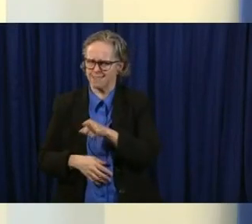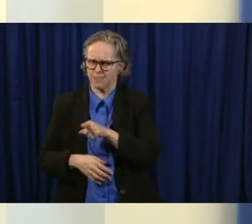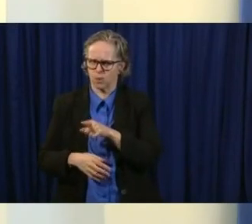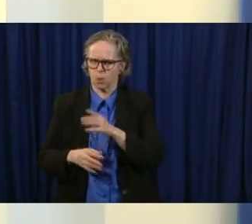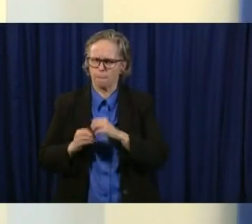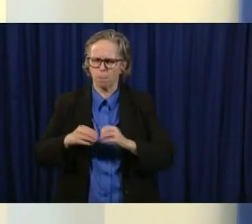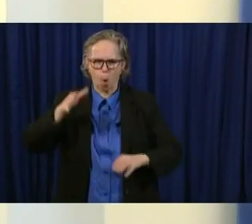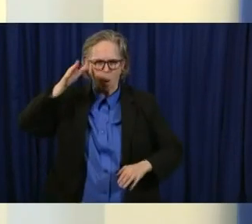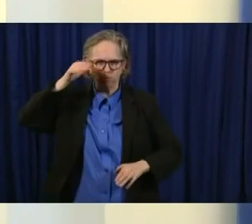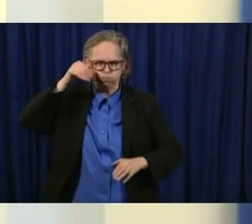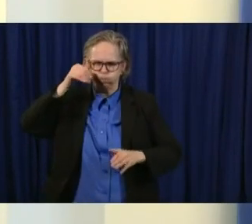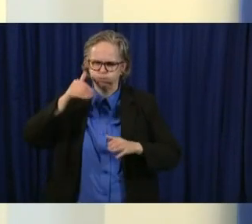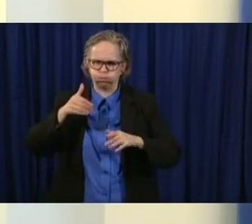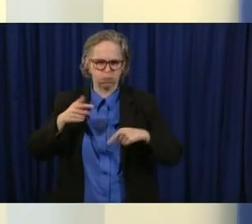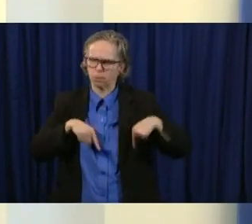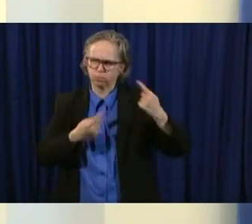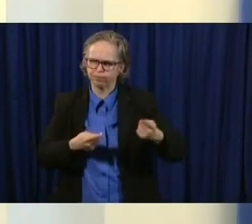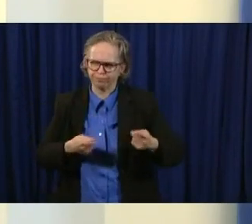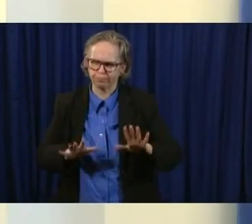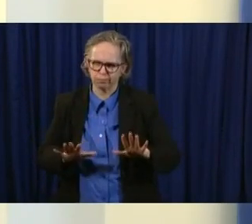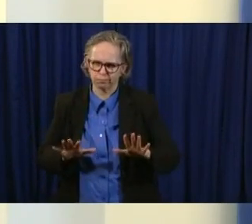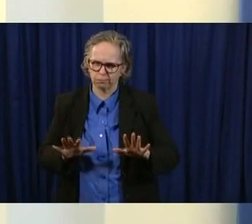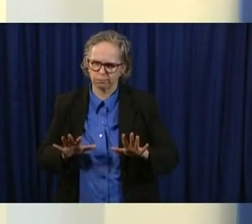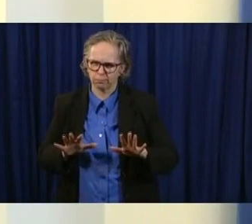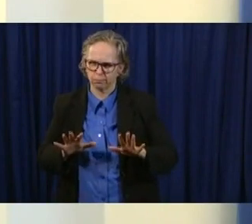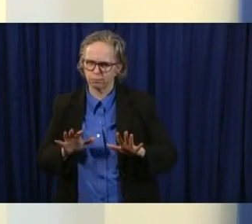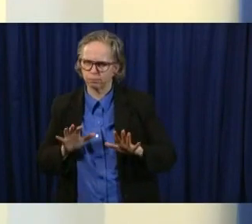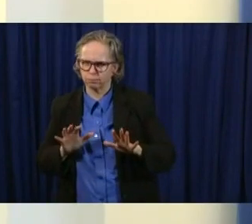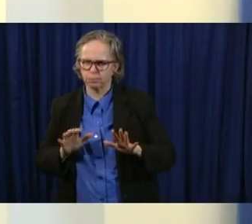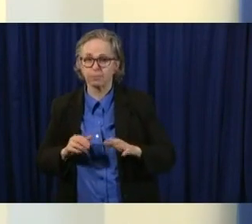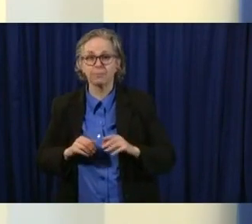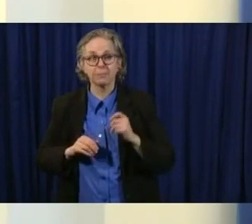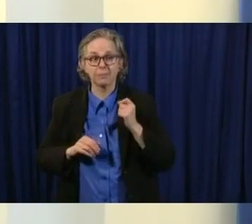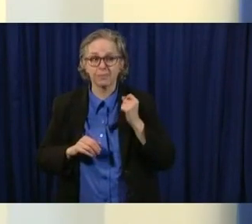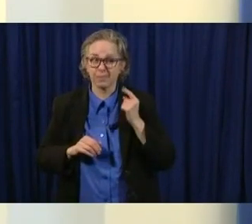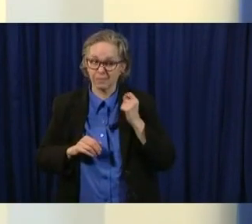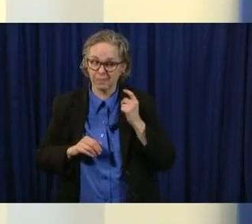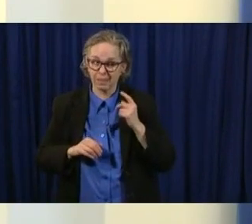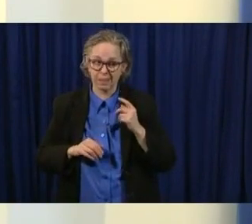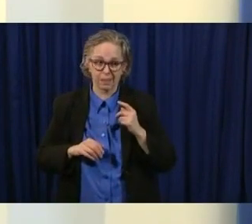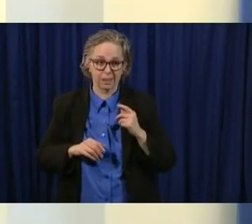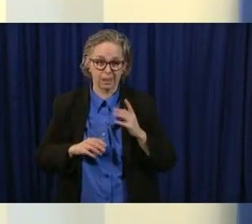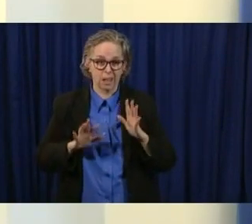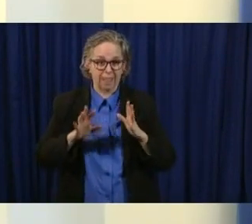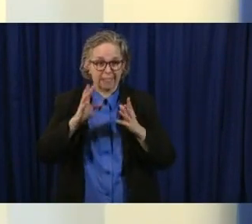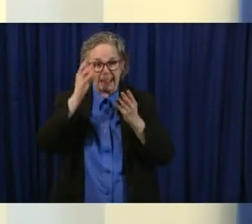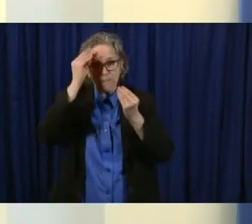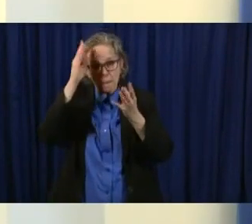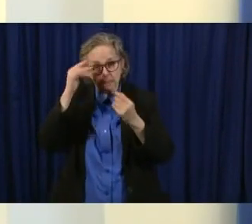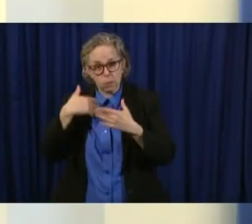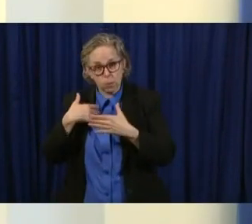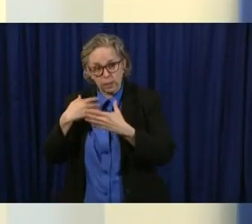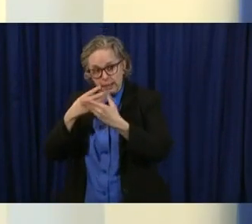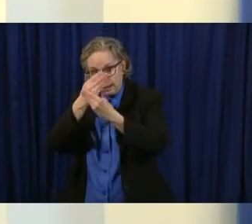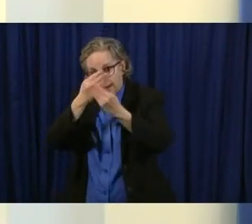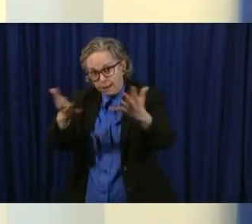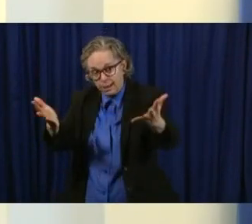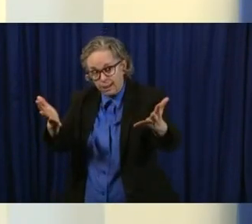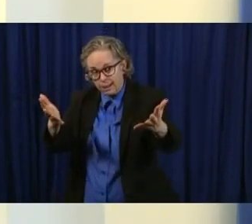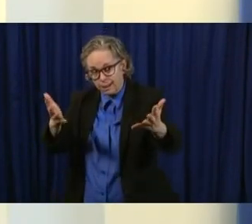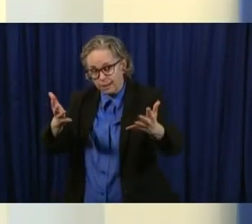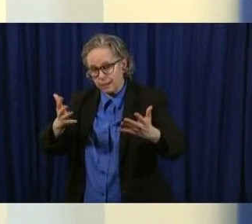every advice we give is going to be based on the best and available science at the time that we have